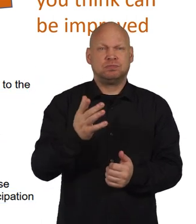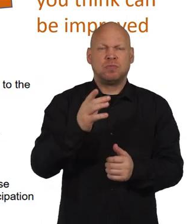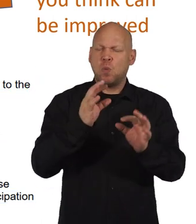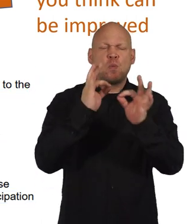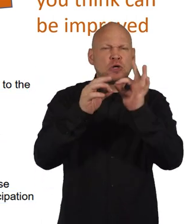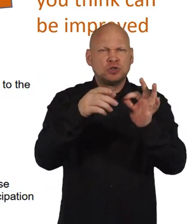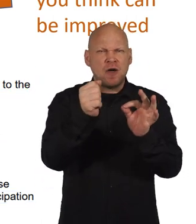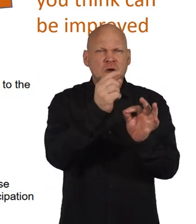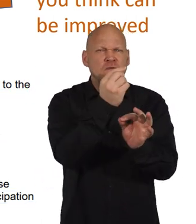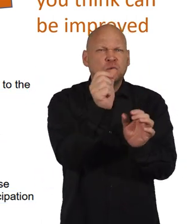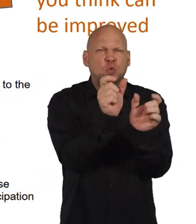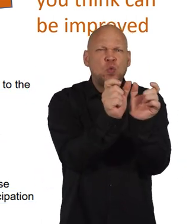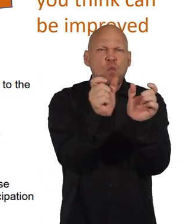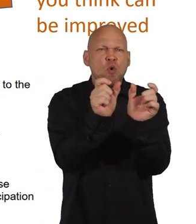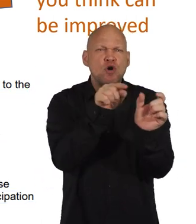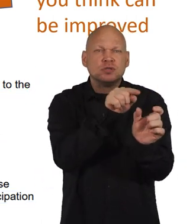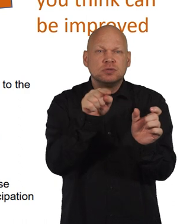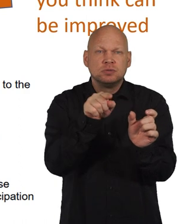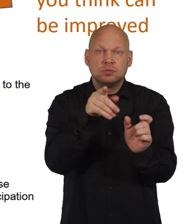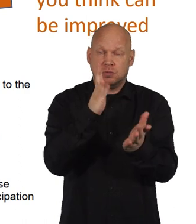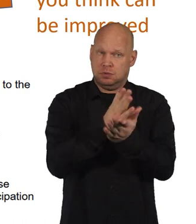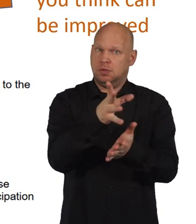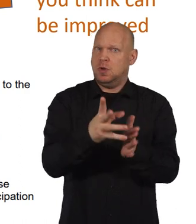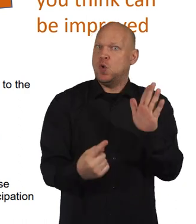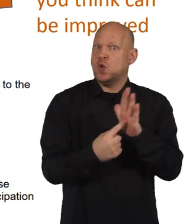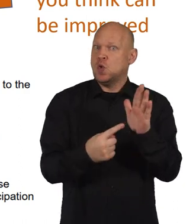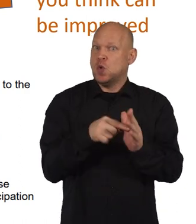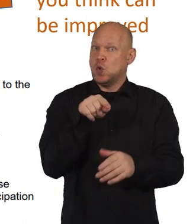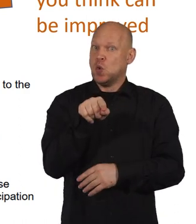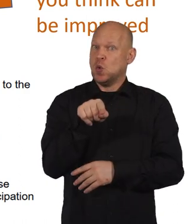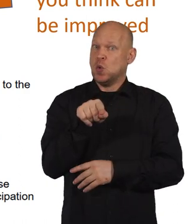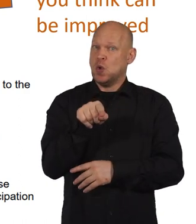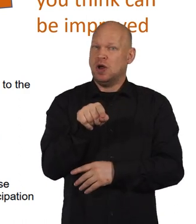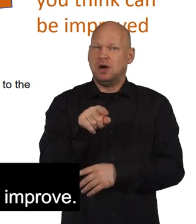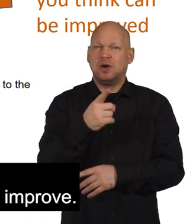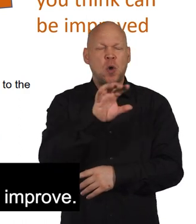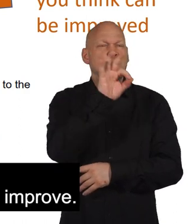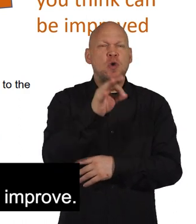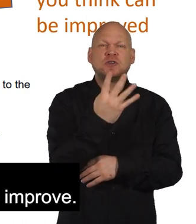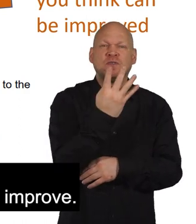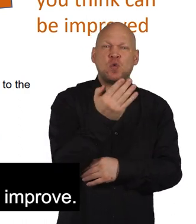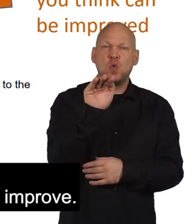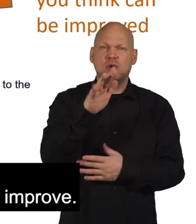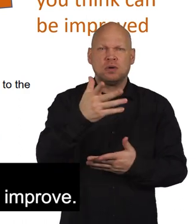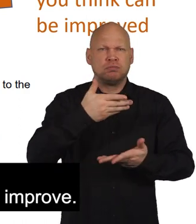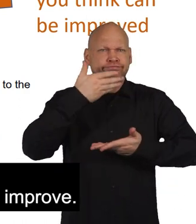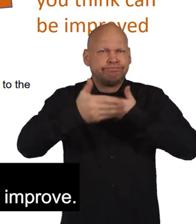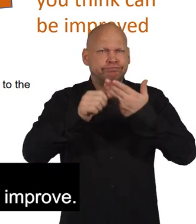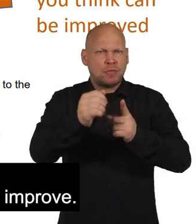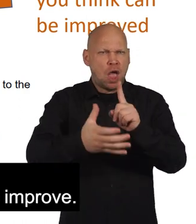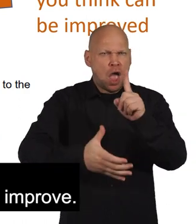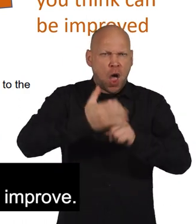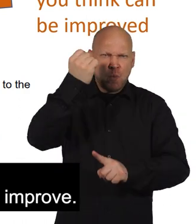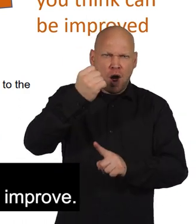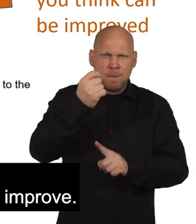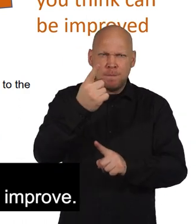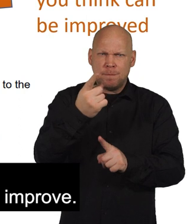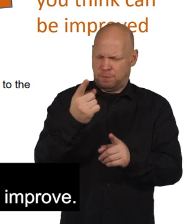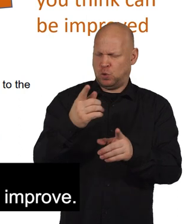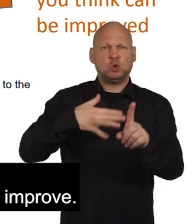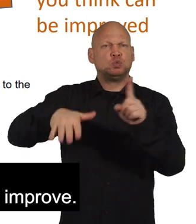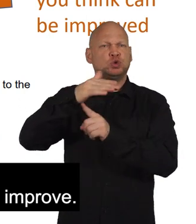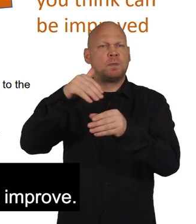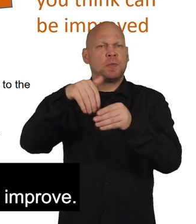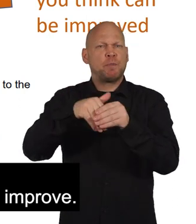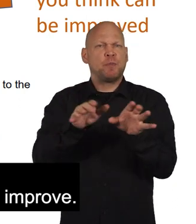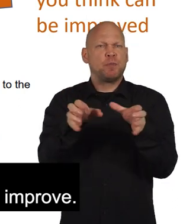The question with the fewest words is actually one of the most important. Question four asks, describe the outcome the